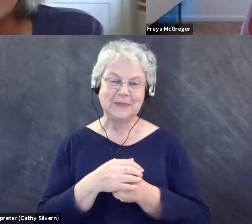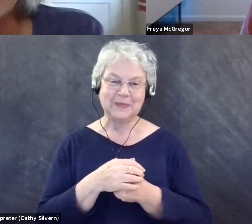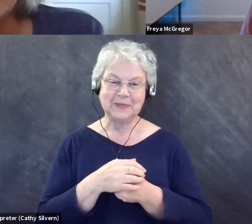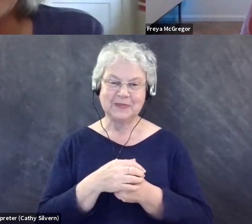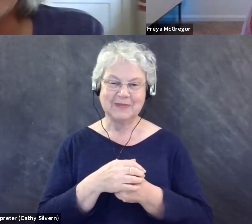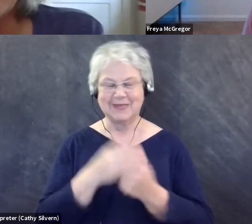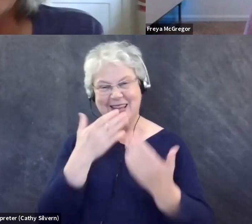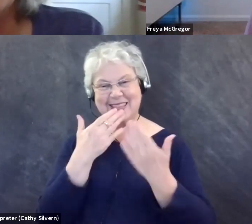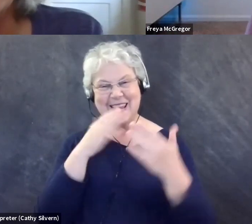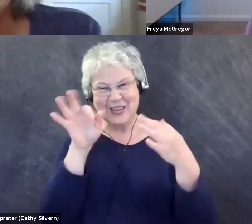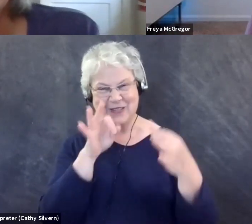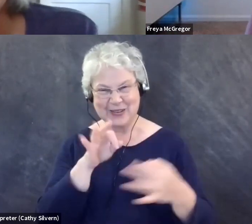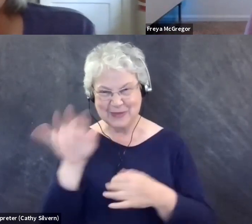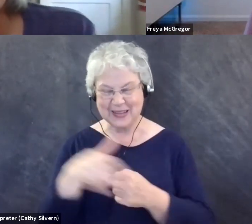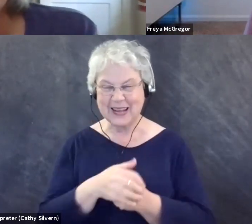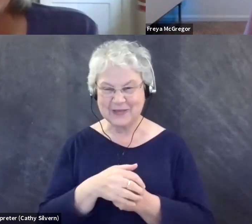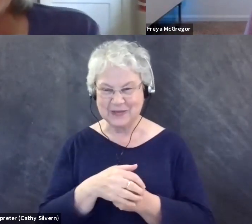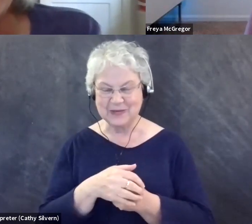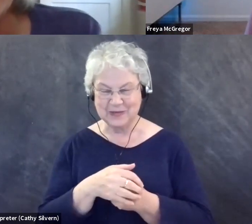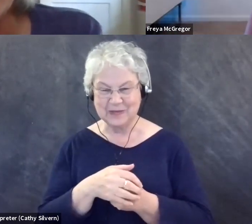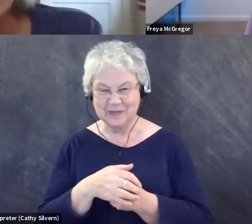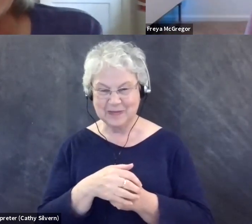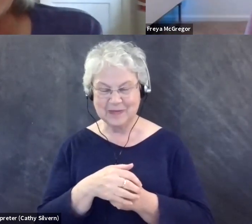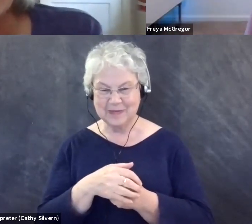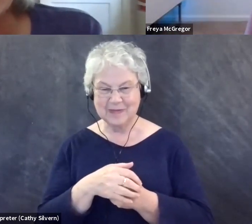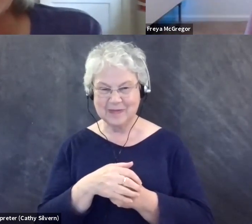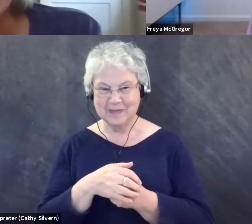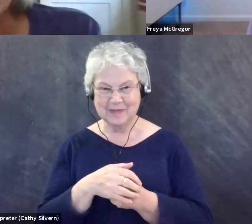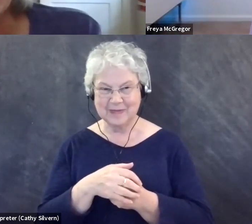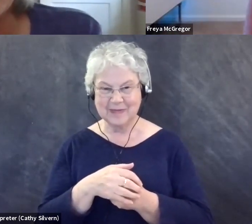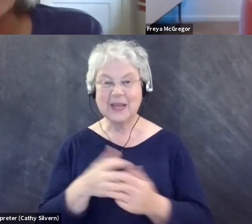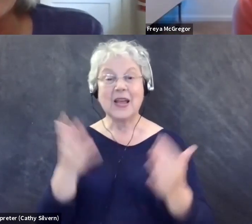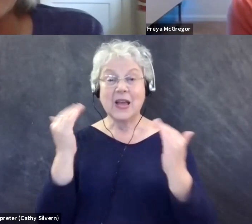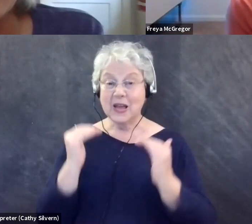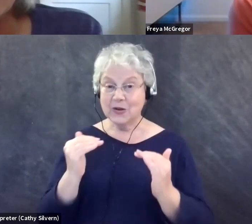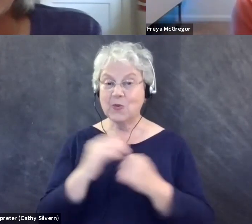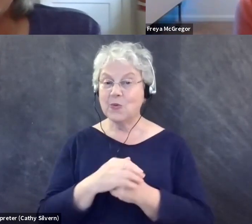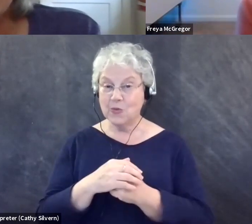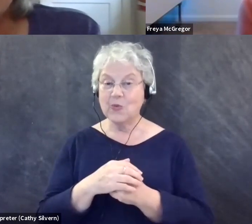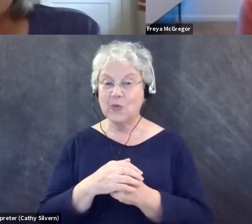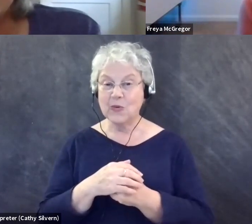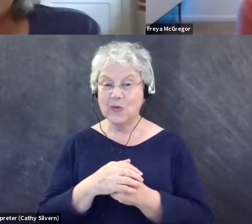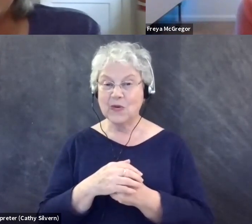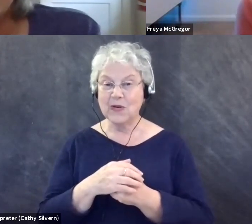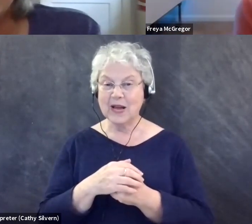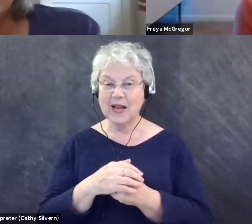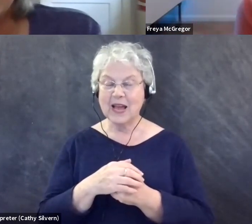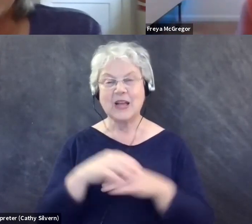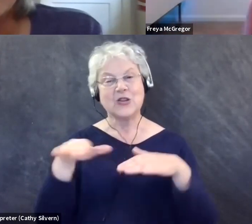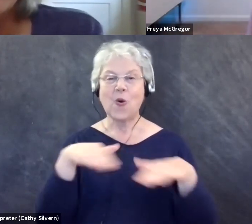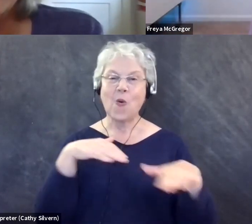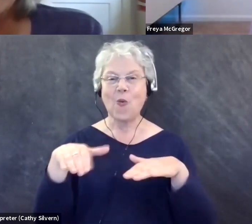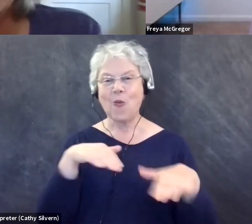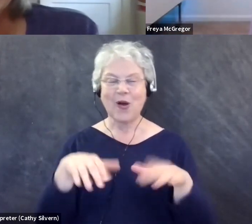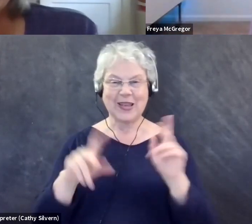yeah, thank you. Thank you for sharing, sharing about that. Yeah. So speaking of, of walking people,